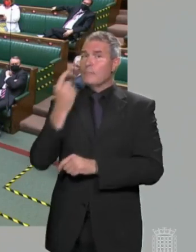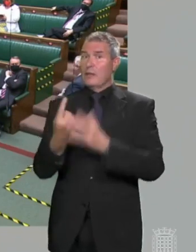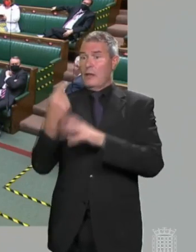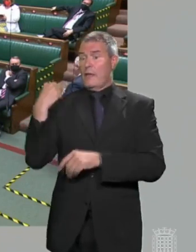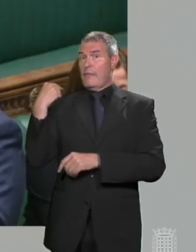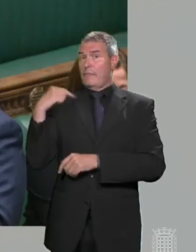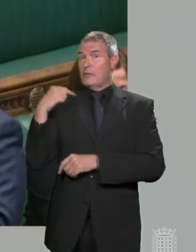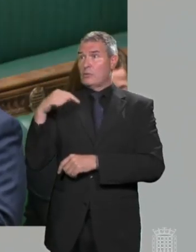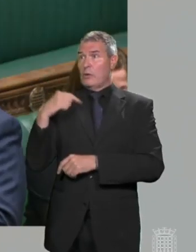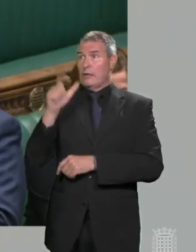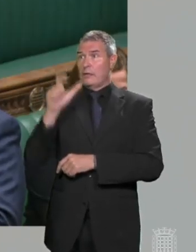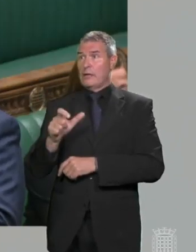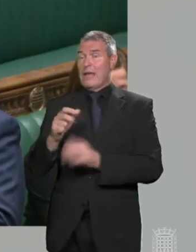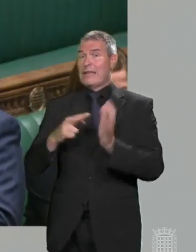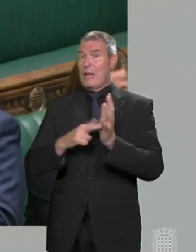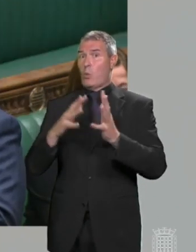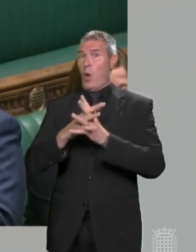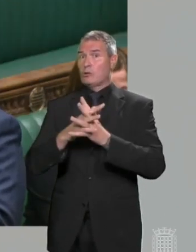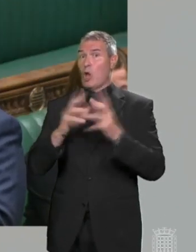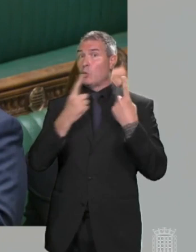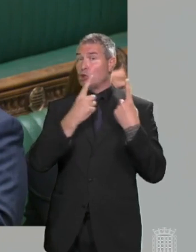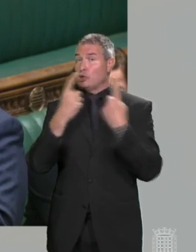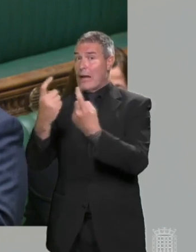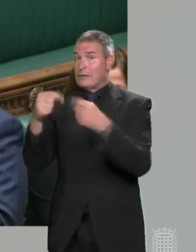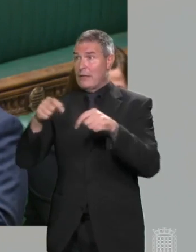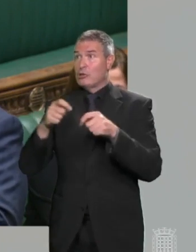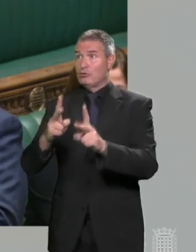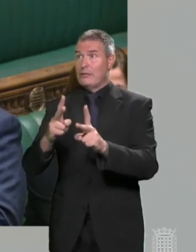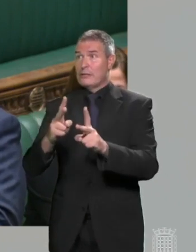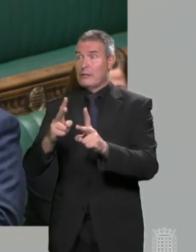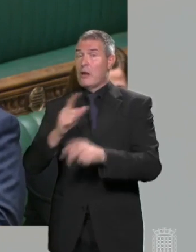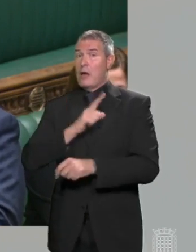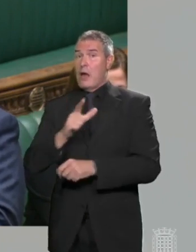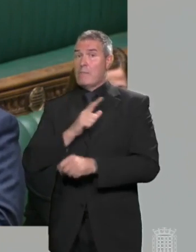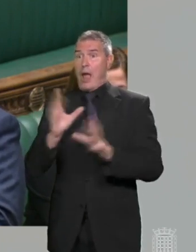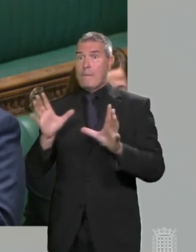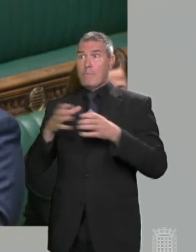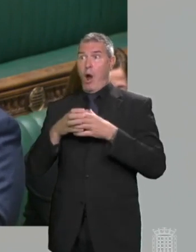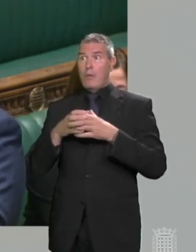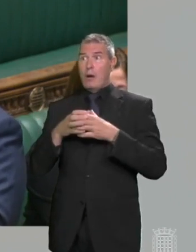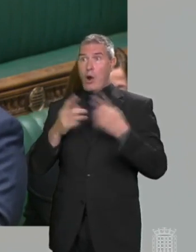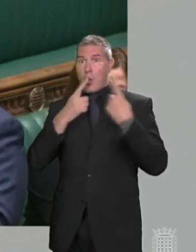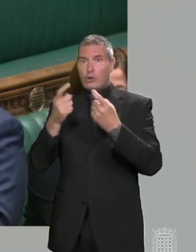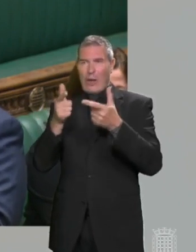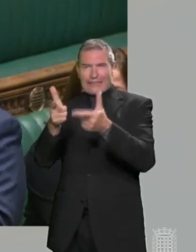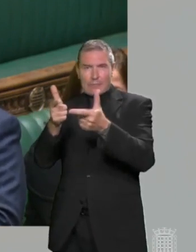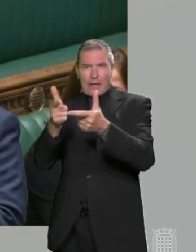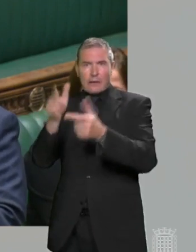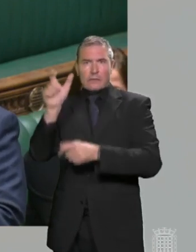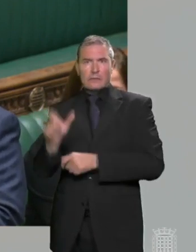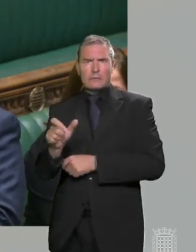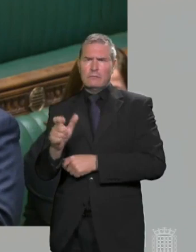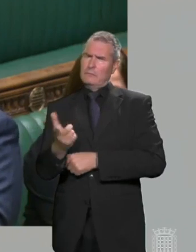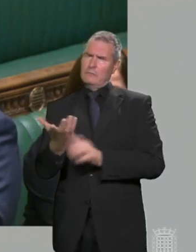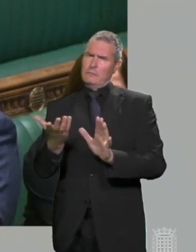this week with the journalist, Nick Watt, chased through the streets of Whitehall by a mob seeking to intimidate. And we must all stand